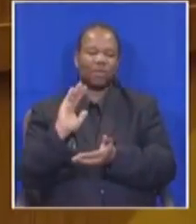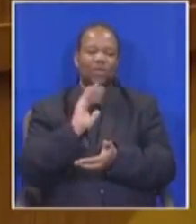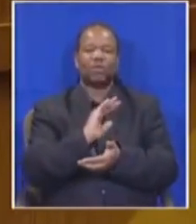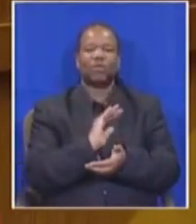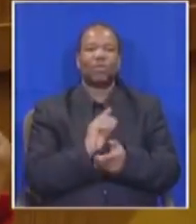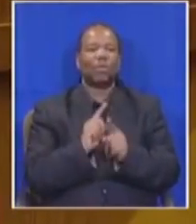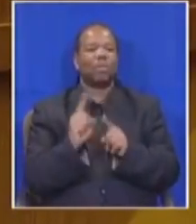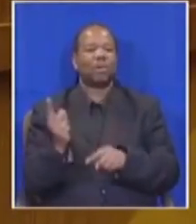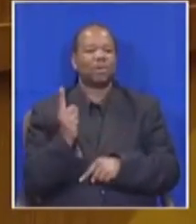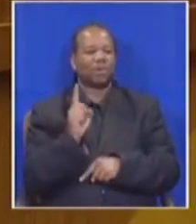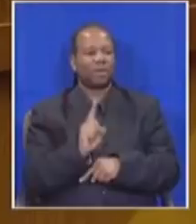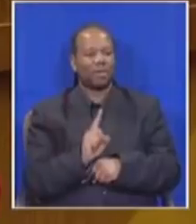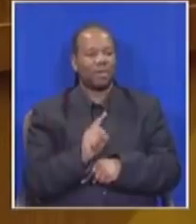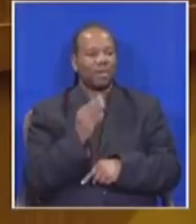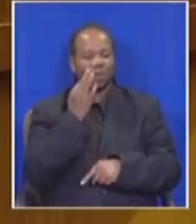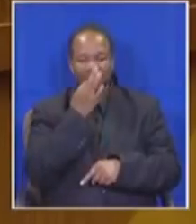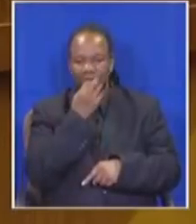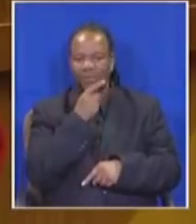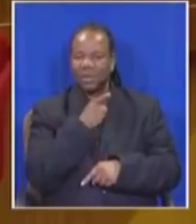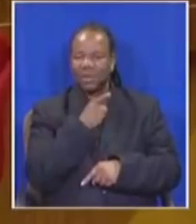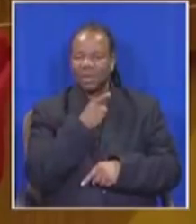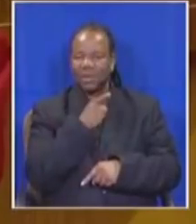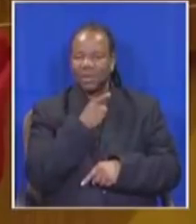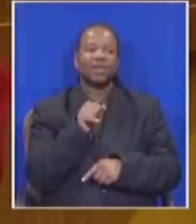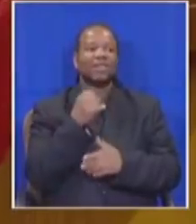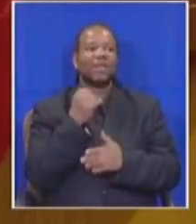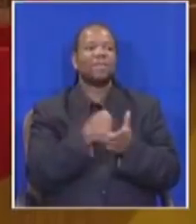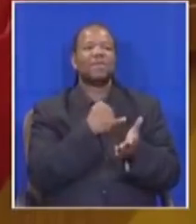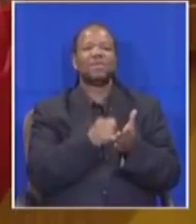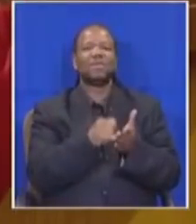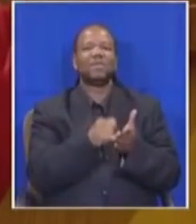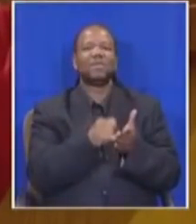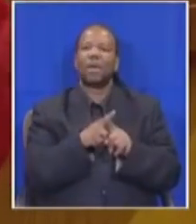expenditure of the eastern cape is a mistake it's not a mistake across gold